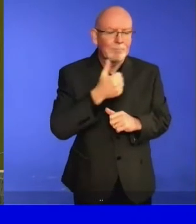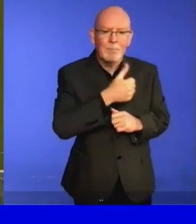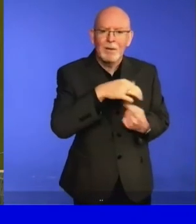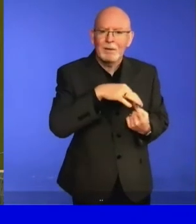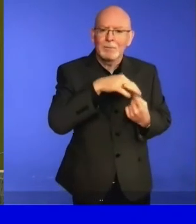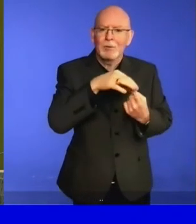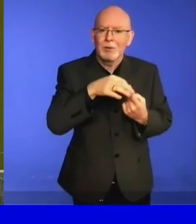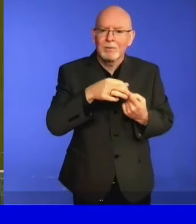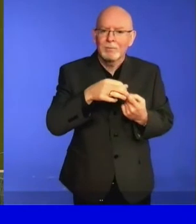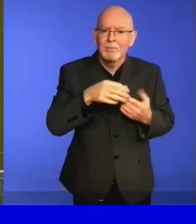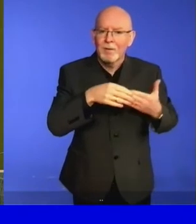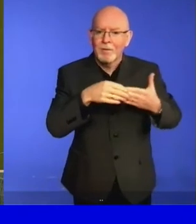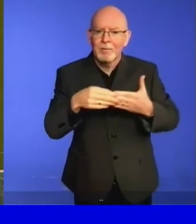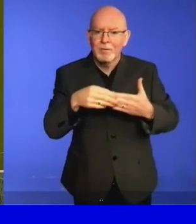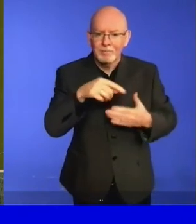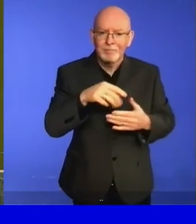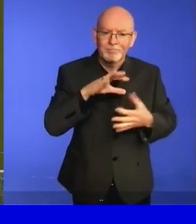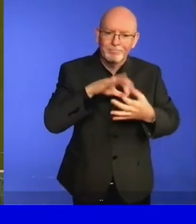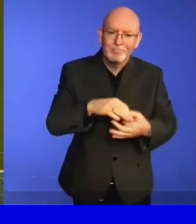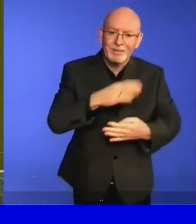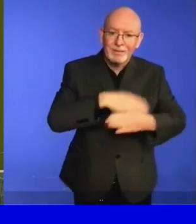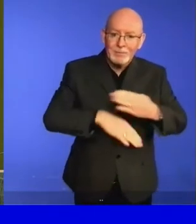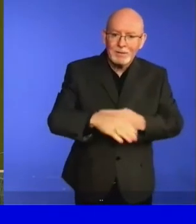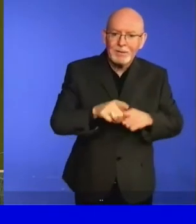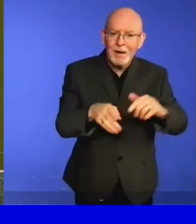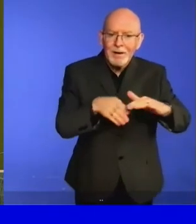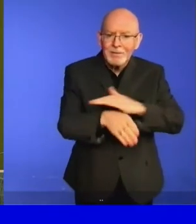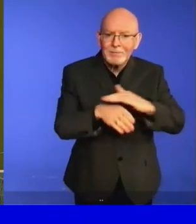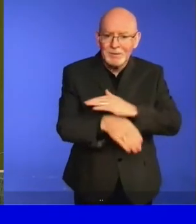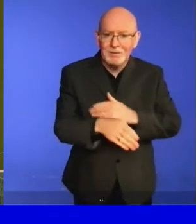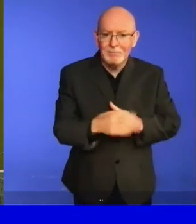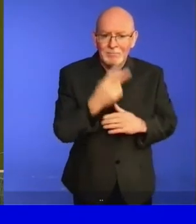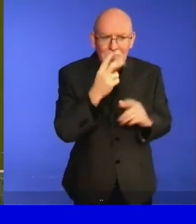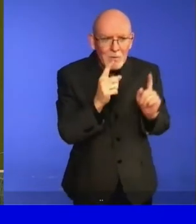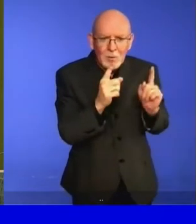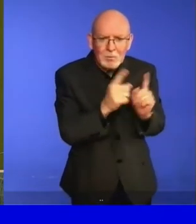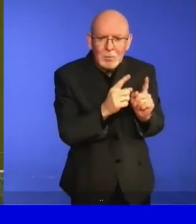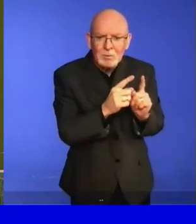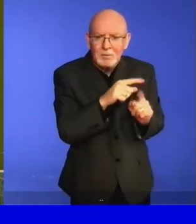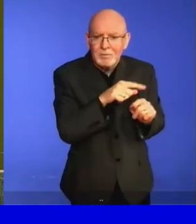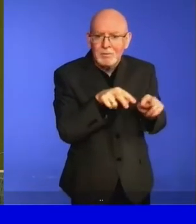being launched today at this special gathering. Please.